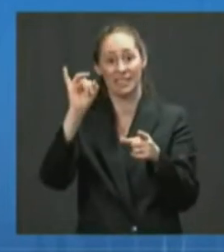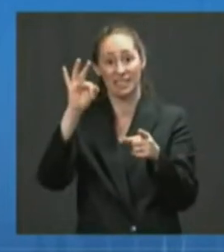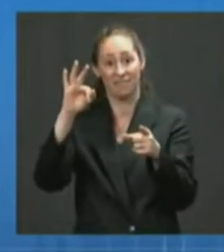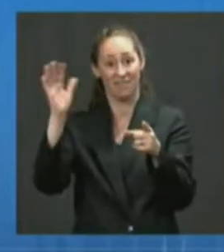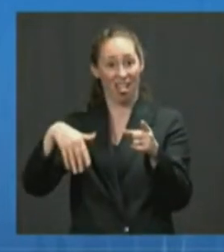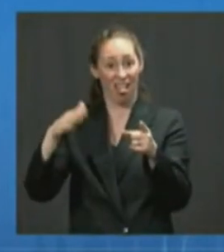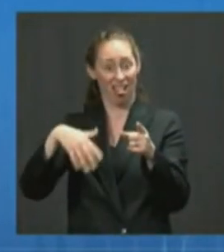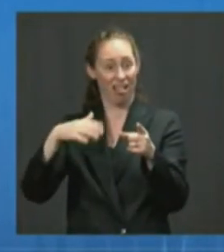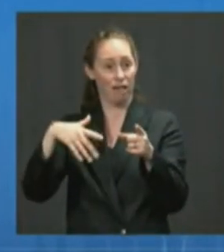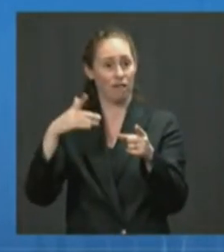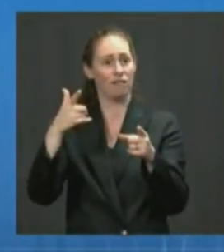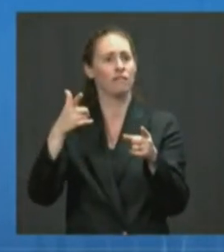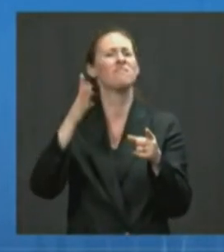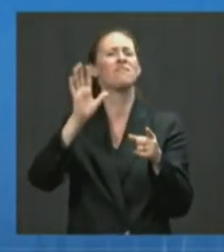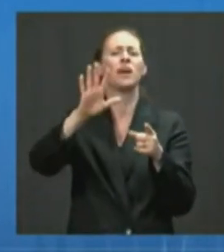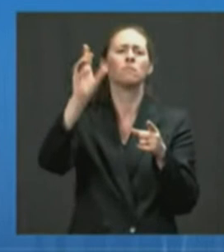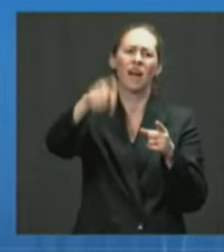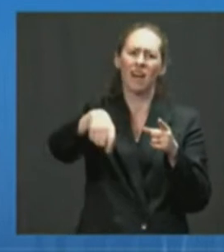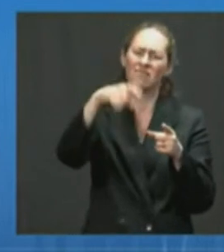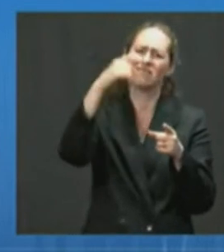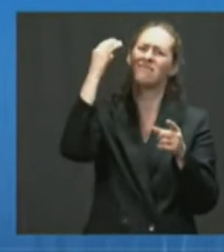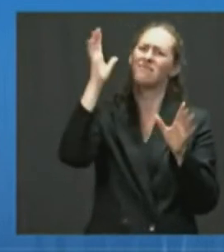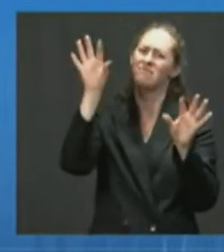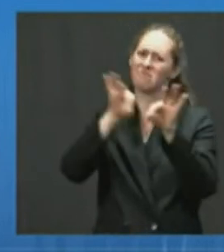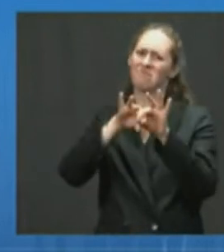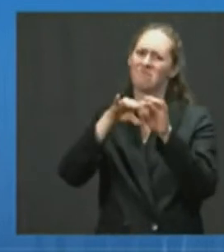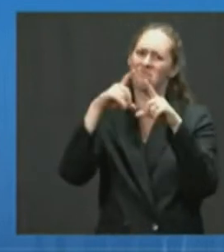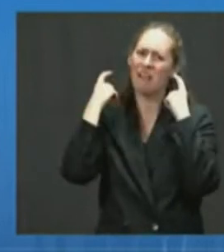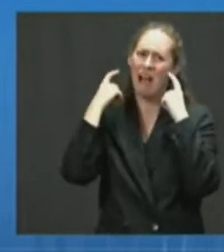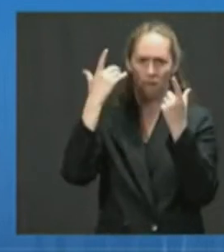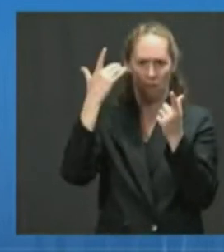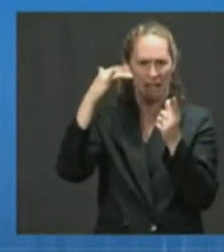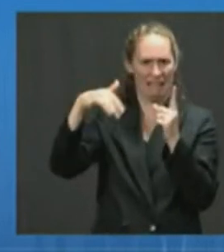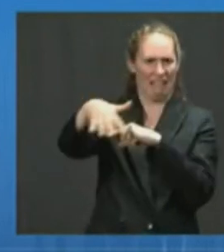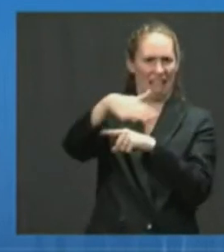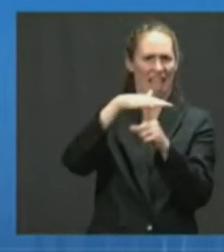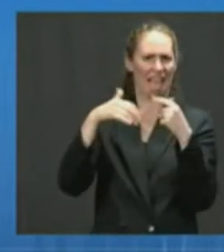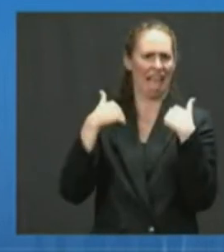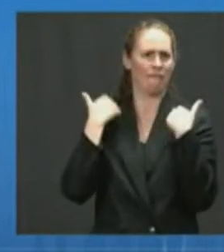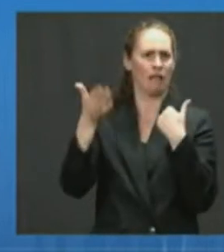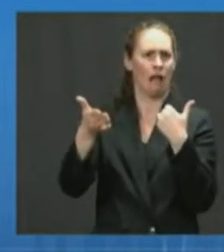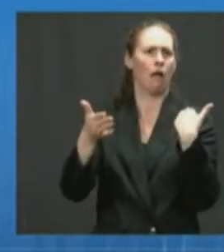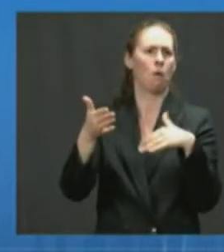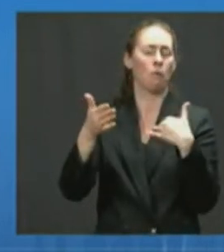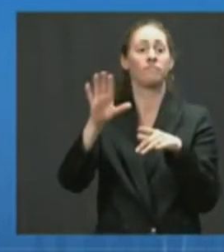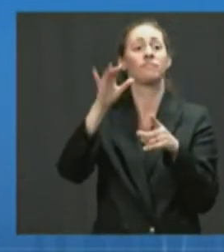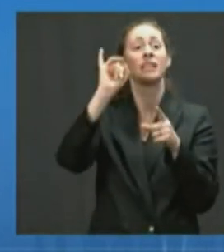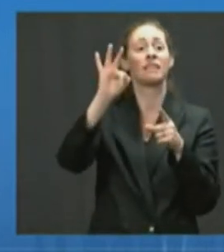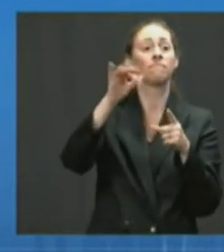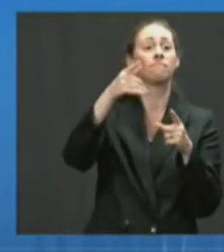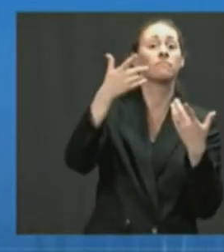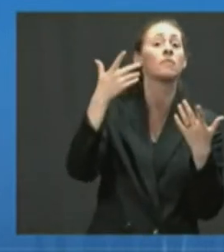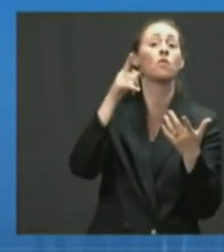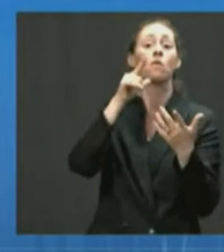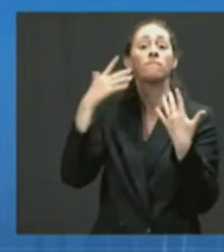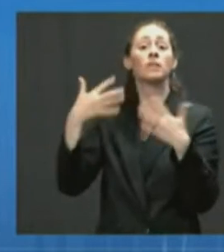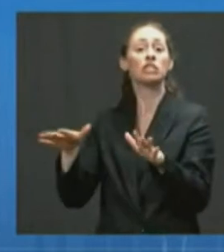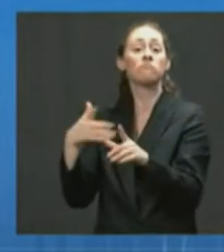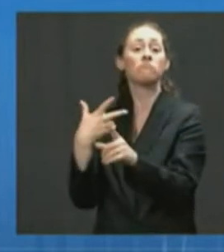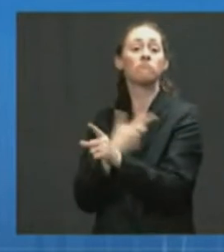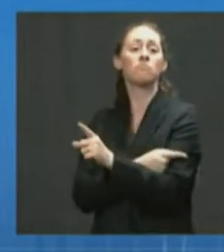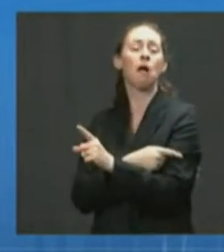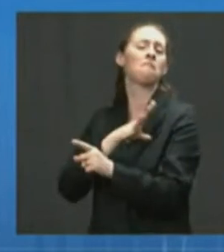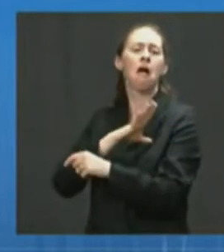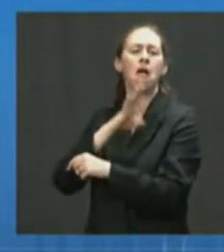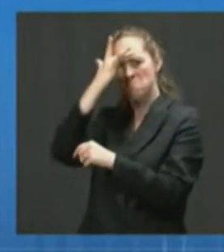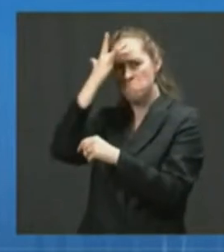absolutely be wearing a mask. If you're vaccinated, you have exceptional levels of protection from that vaccine and you may choose